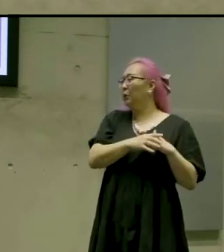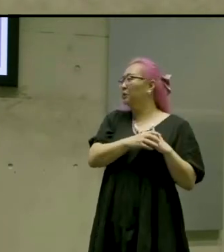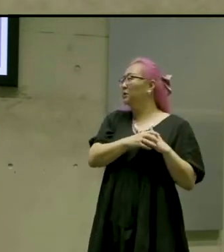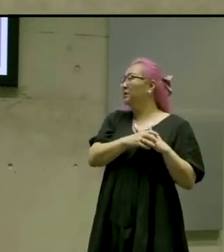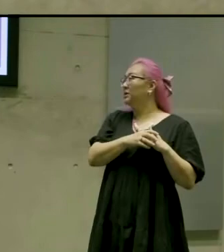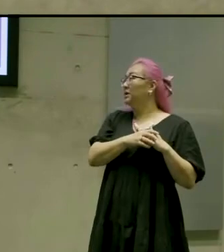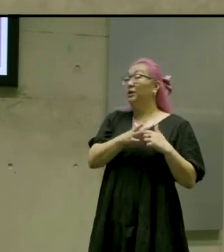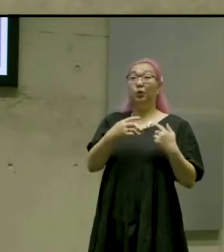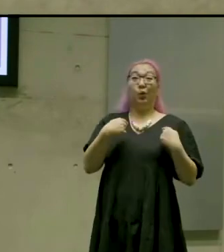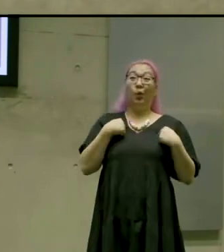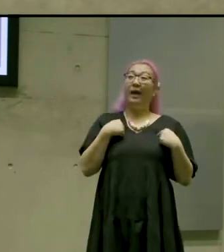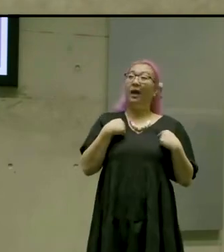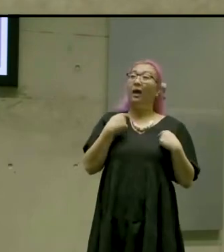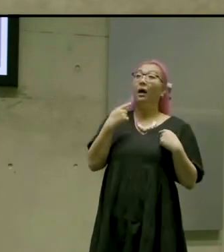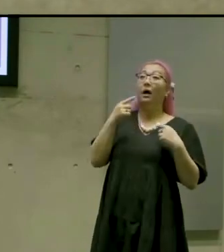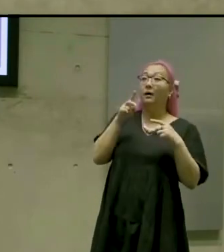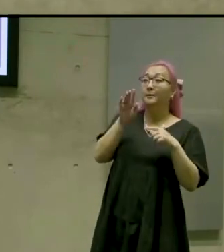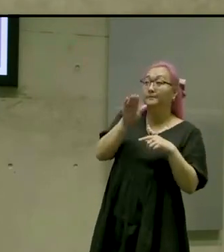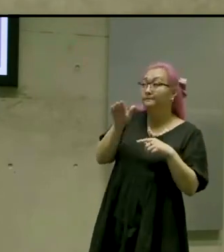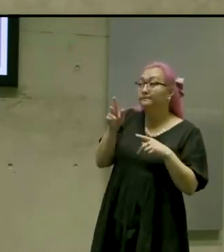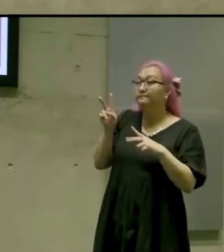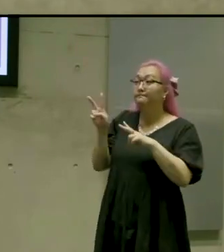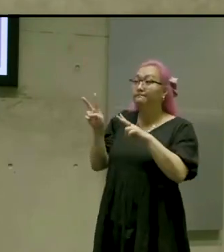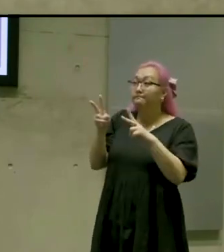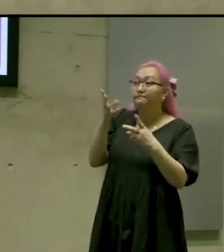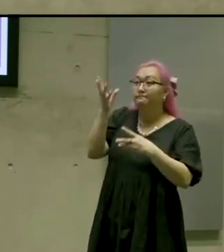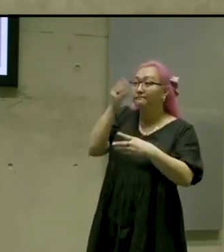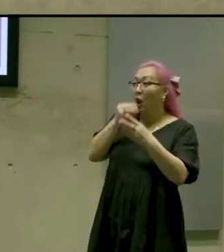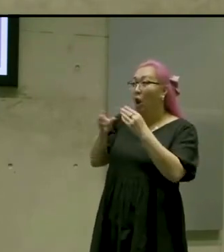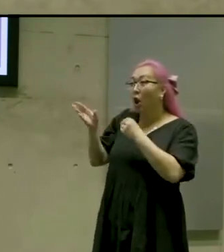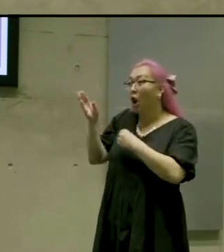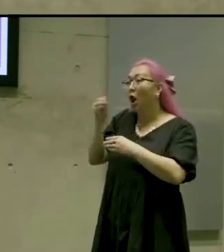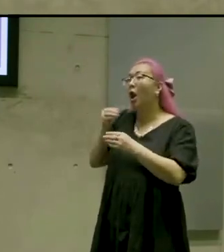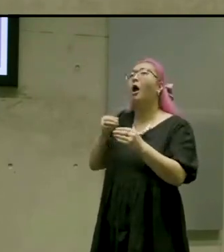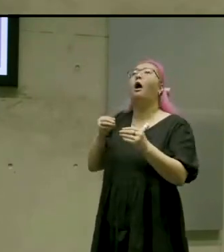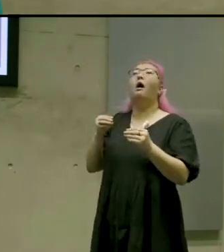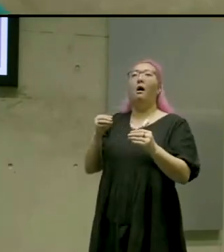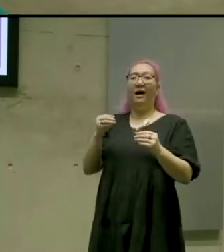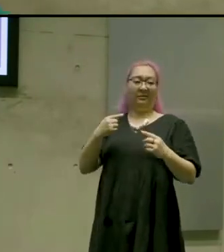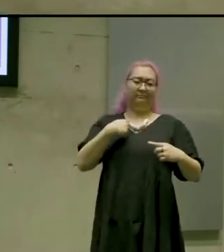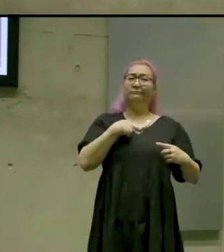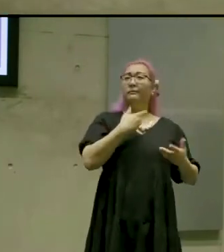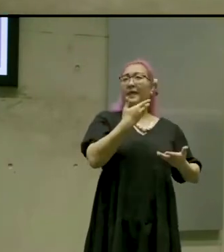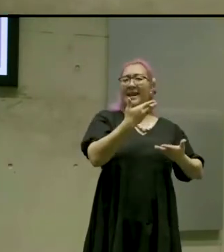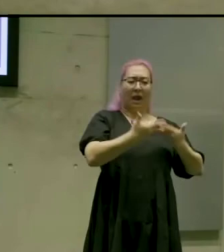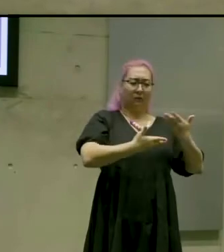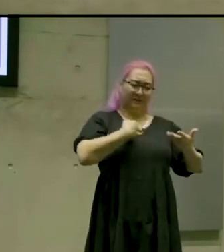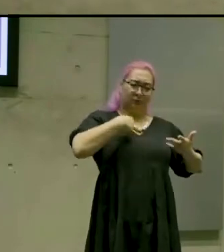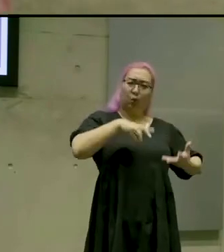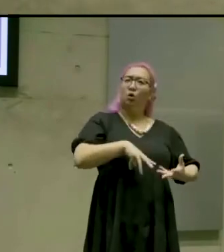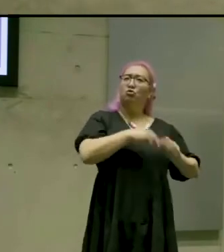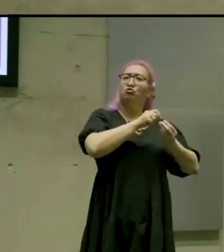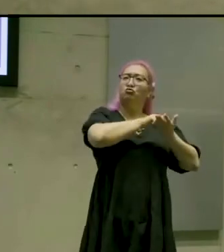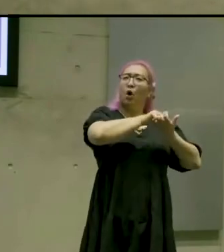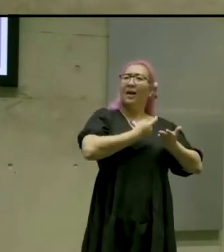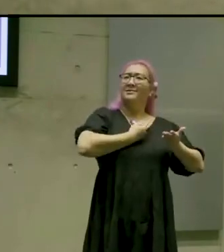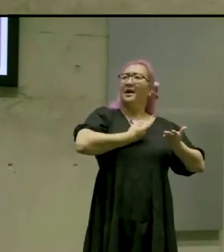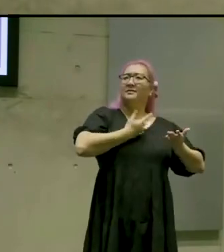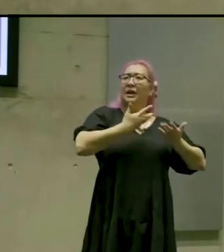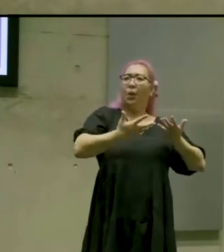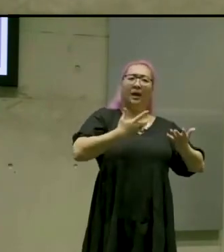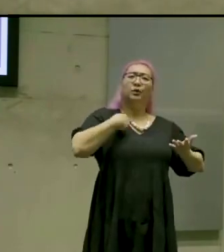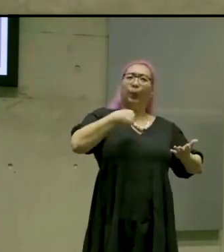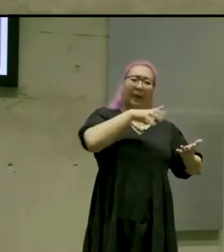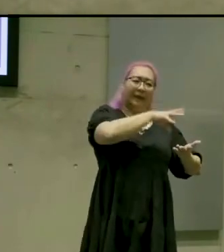so we just looked at that approach. And then since we wrote the narrative ourselves that sort of made it we knew sort of the game inside and out.